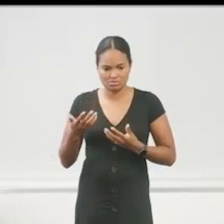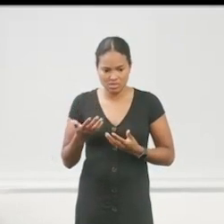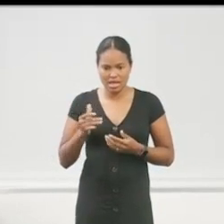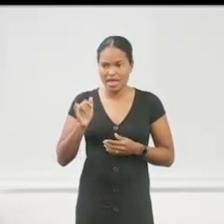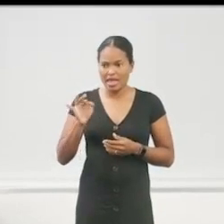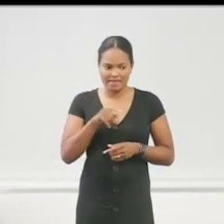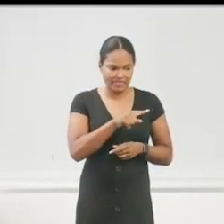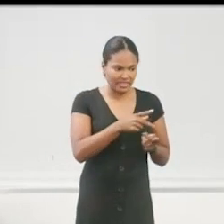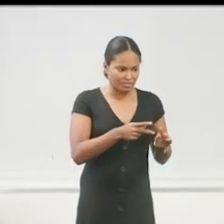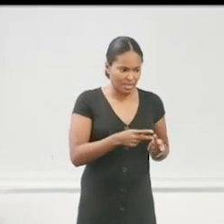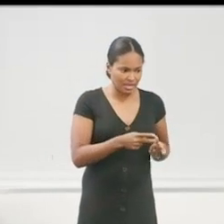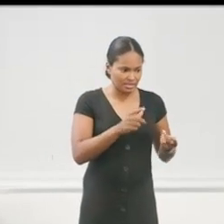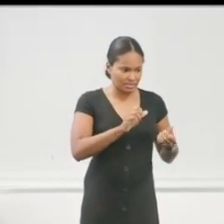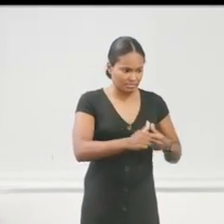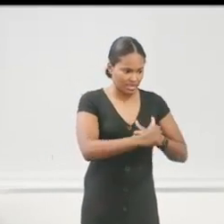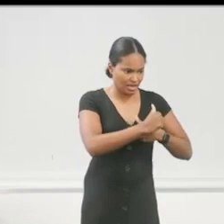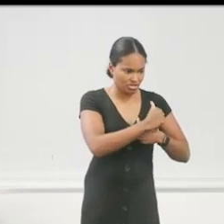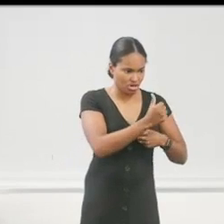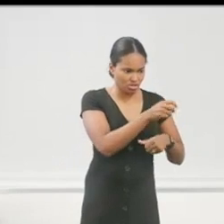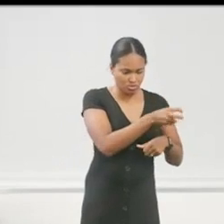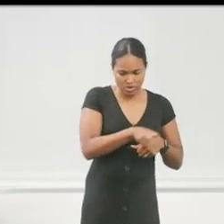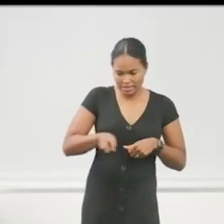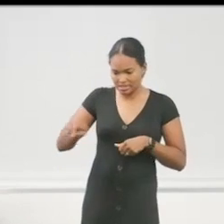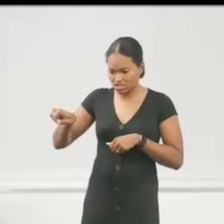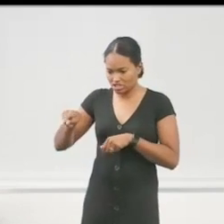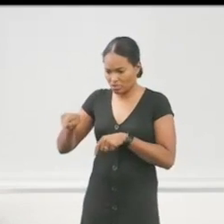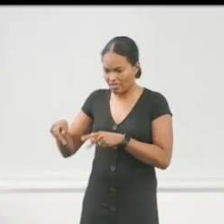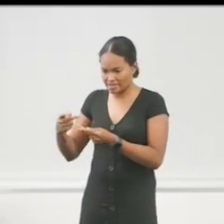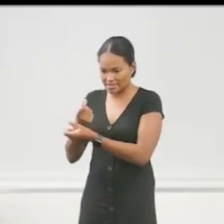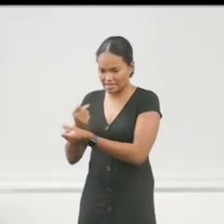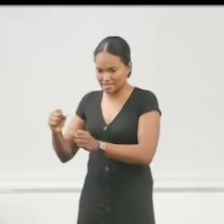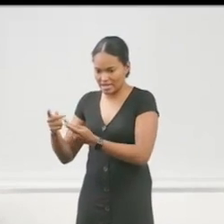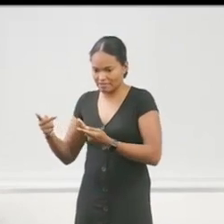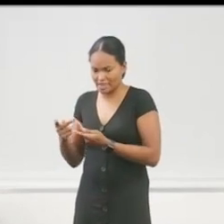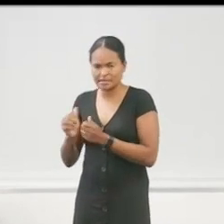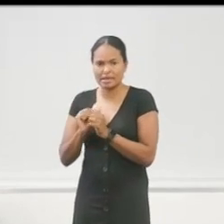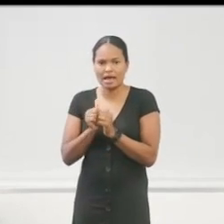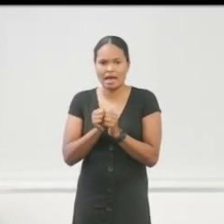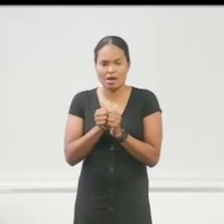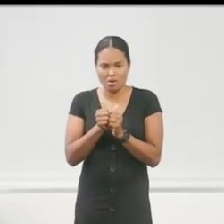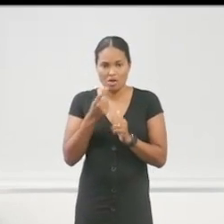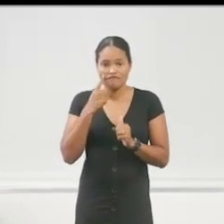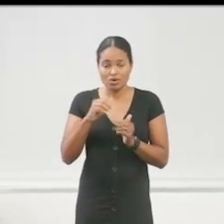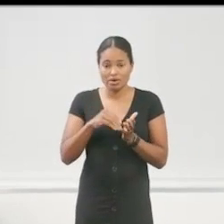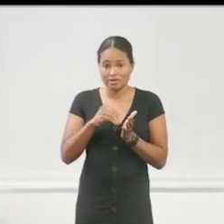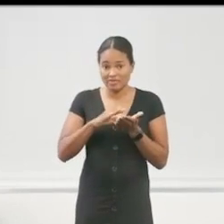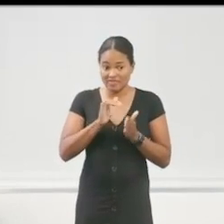from point A to point B? The, in my community, it's quite expansive and